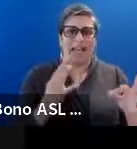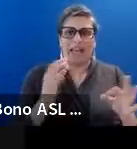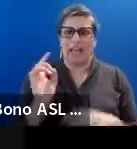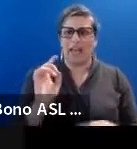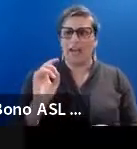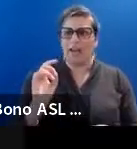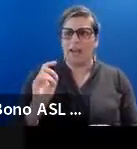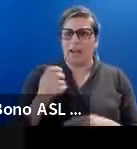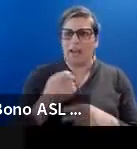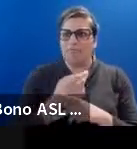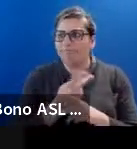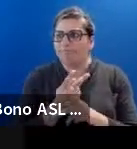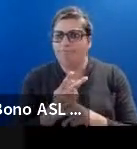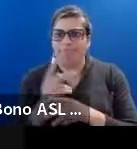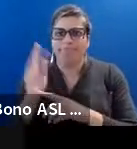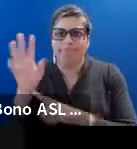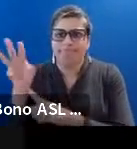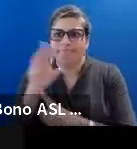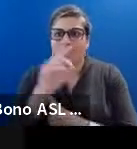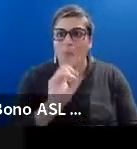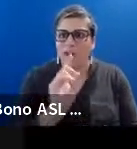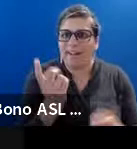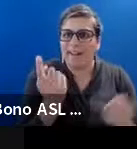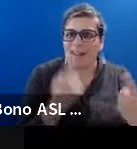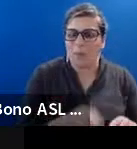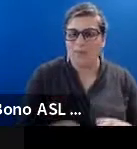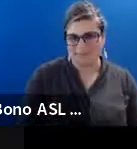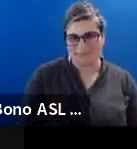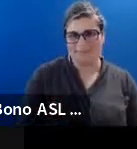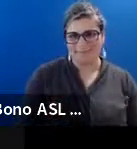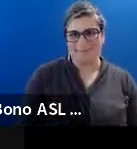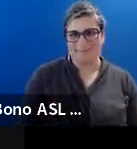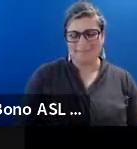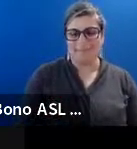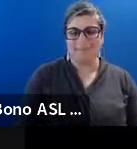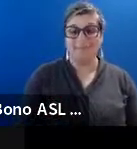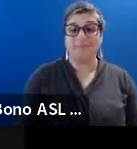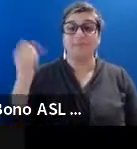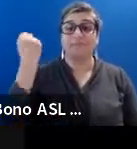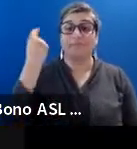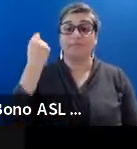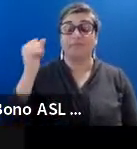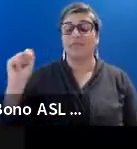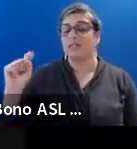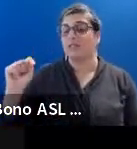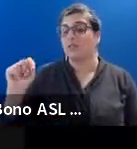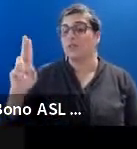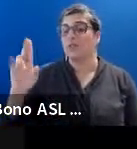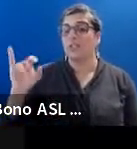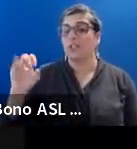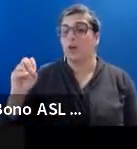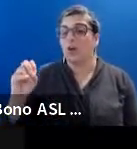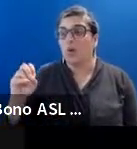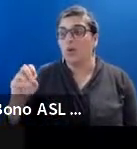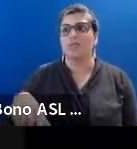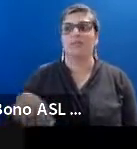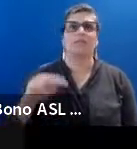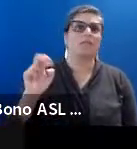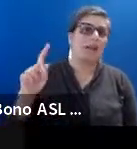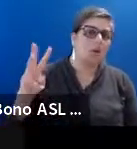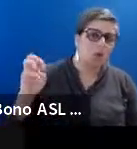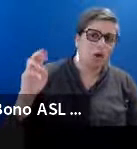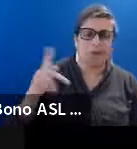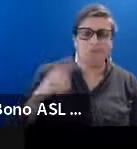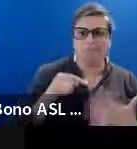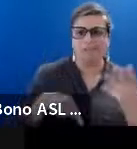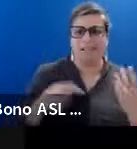Um. And. Uh. Just rest assured that. Uh. The studios. And networks. Netflix. All of them. They have armies of